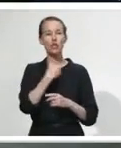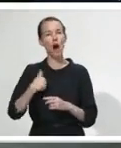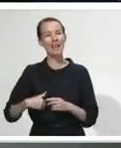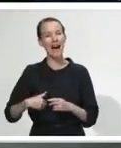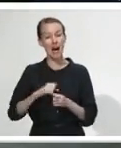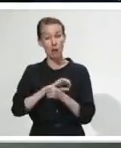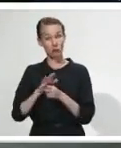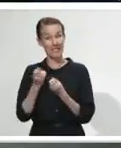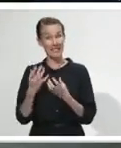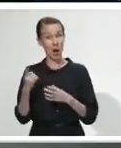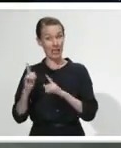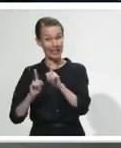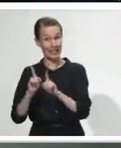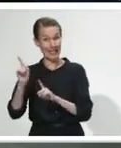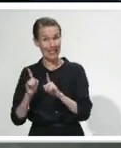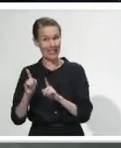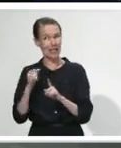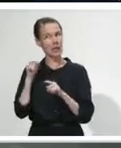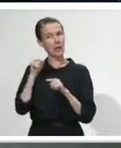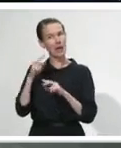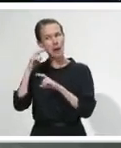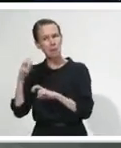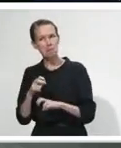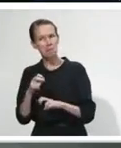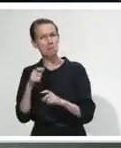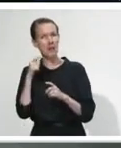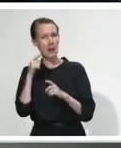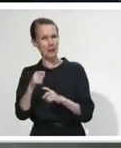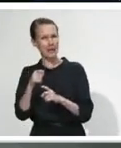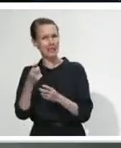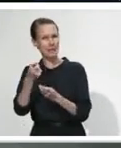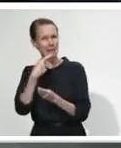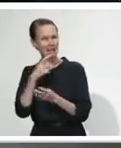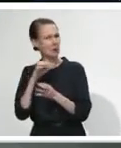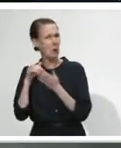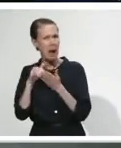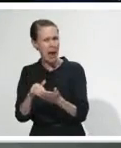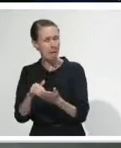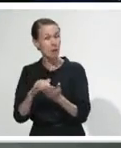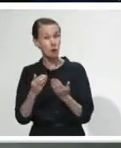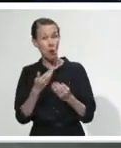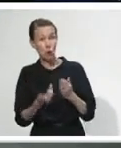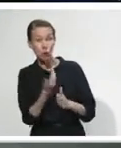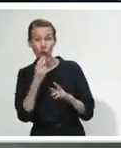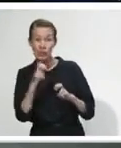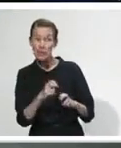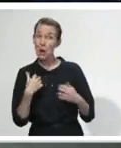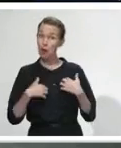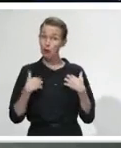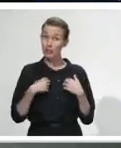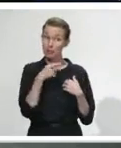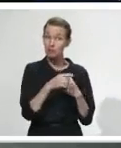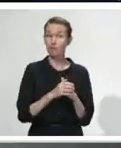show any impact of the drug, and neither did the other one. So I'm very interested to see this. I should point out remdesivir is still